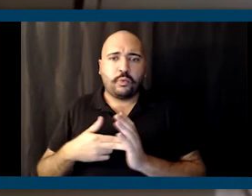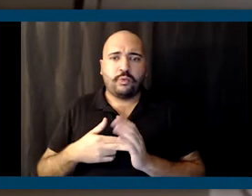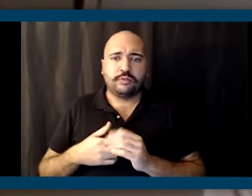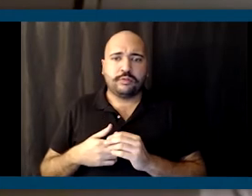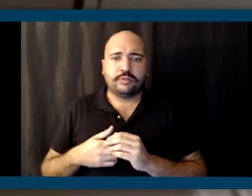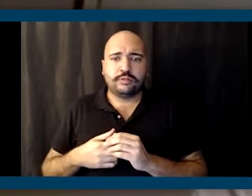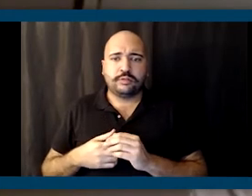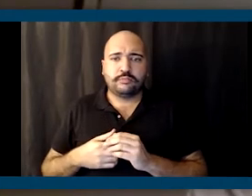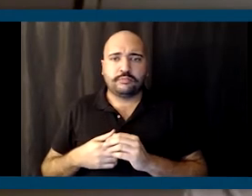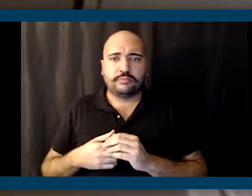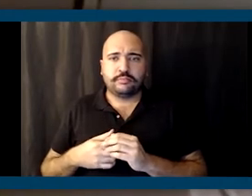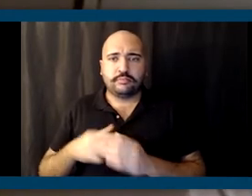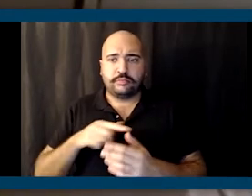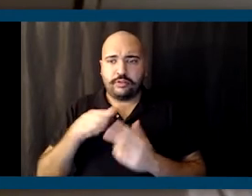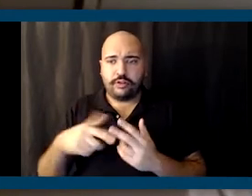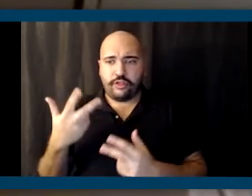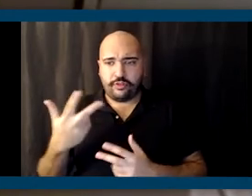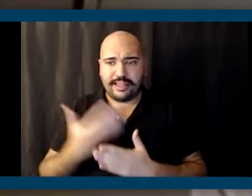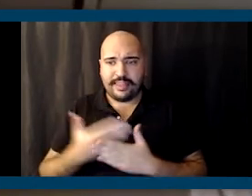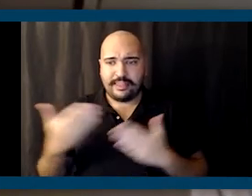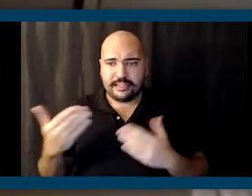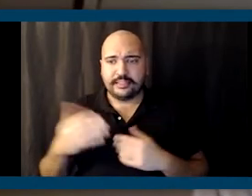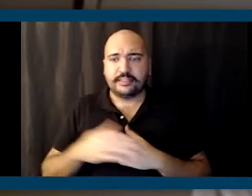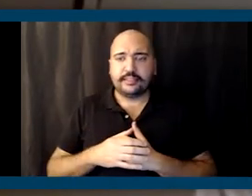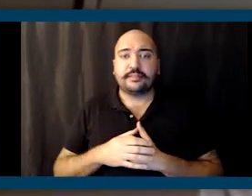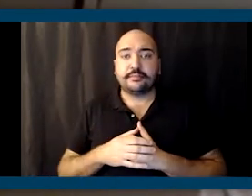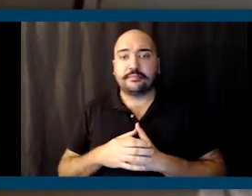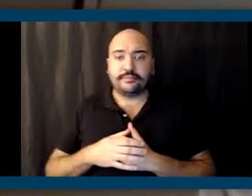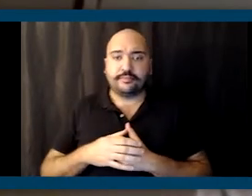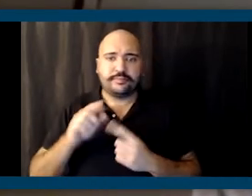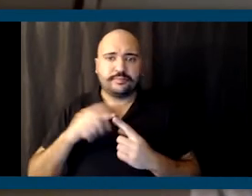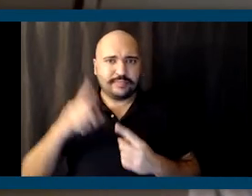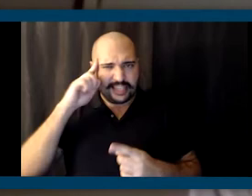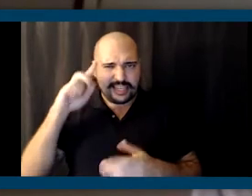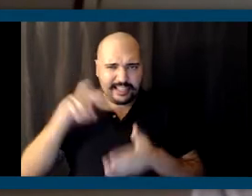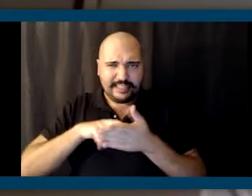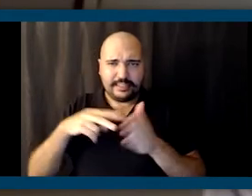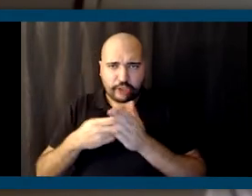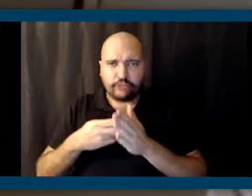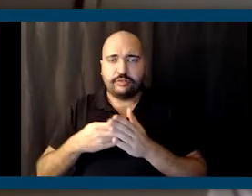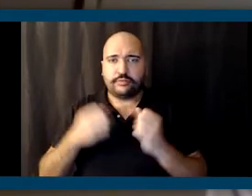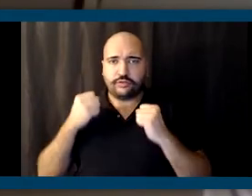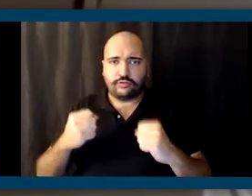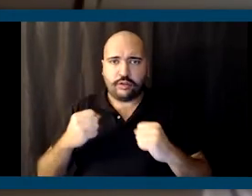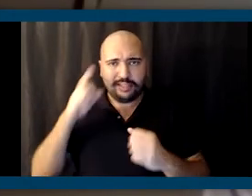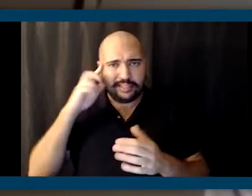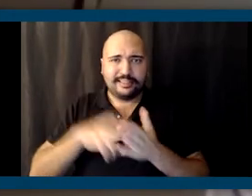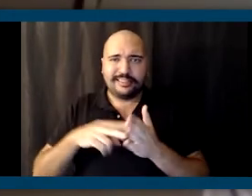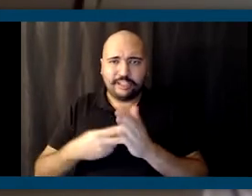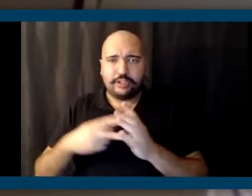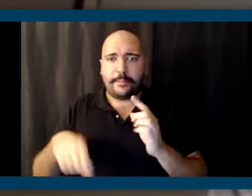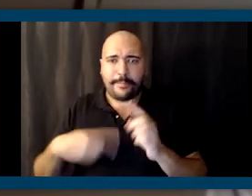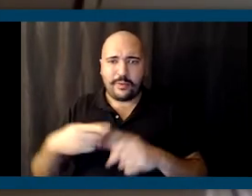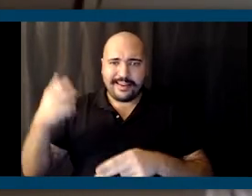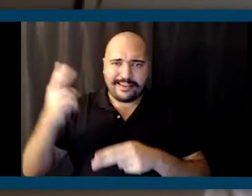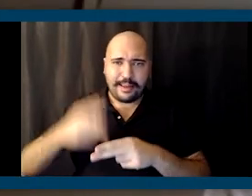I'll say, probably three things. Number one, they are very intentional. They are very intentional about naming